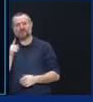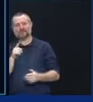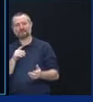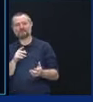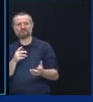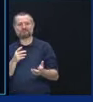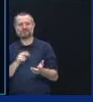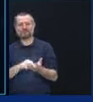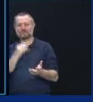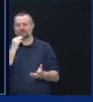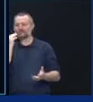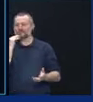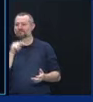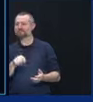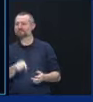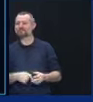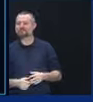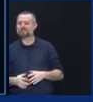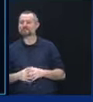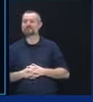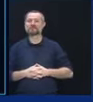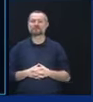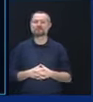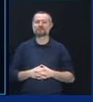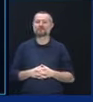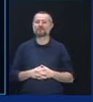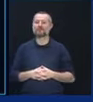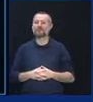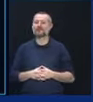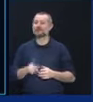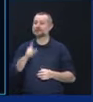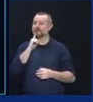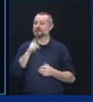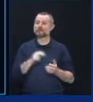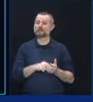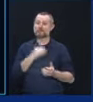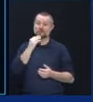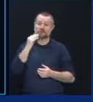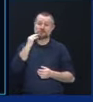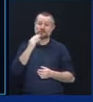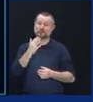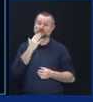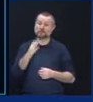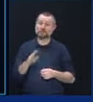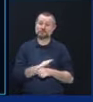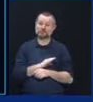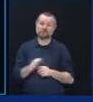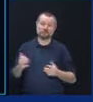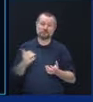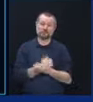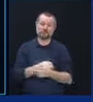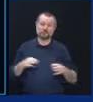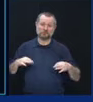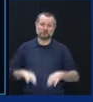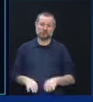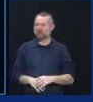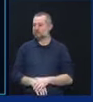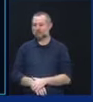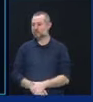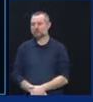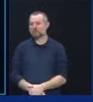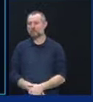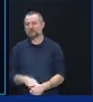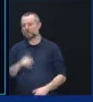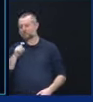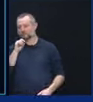These are not designed to be businesses and money-making machines. Right? This is